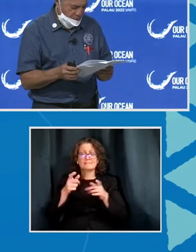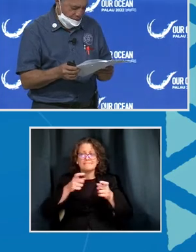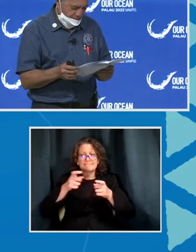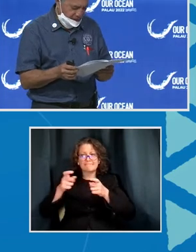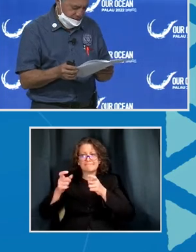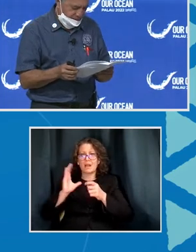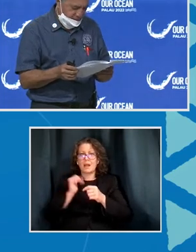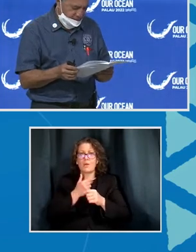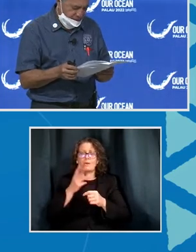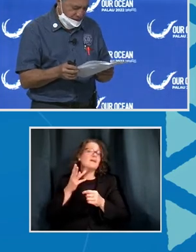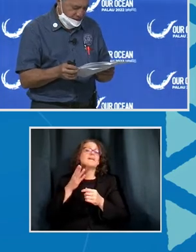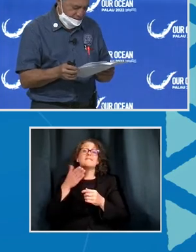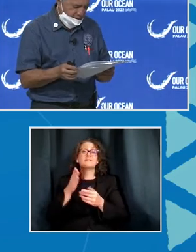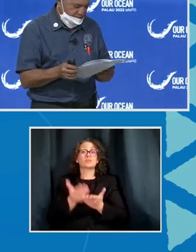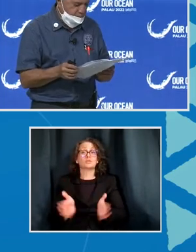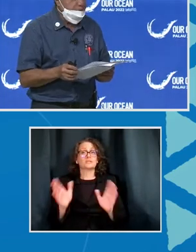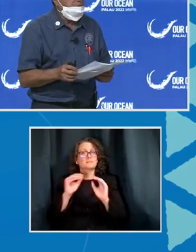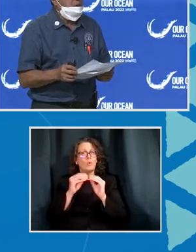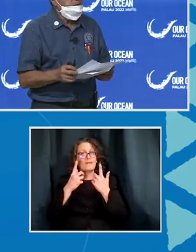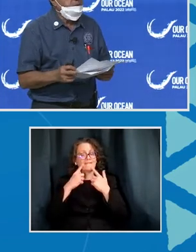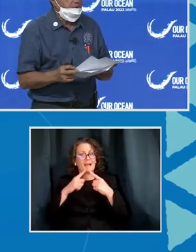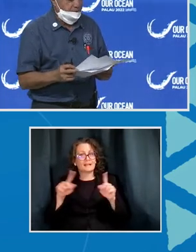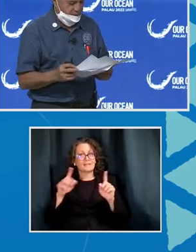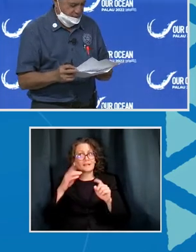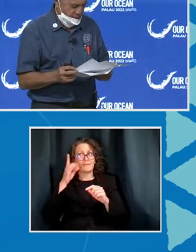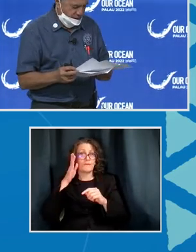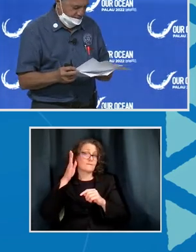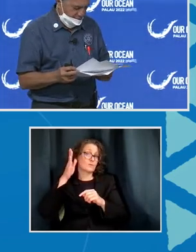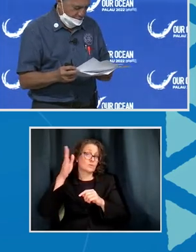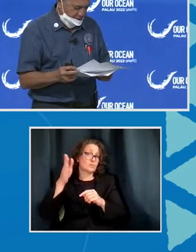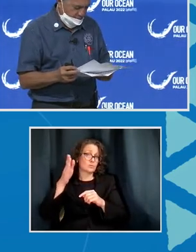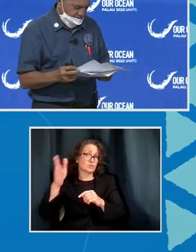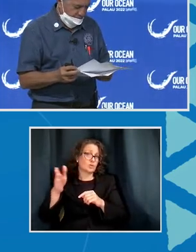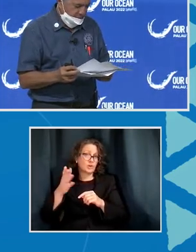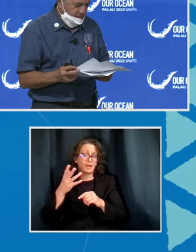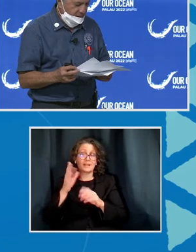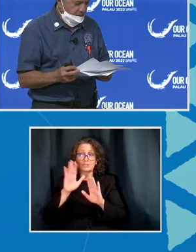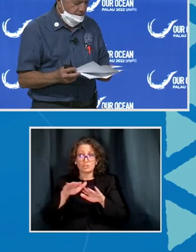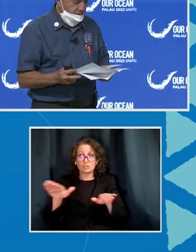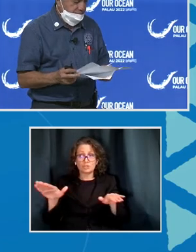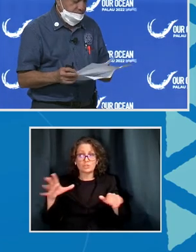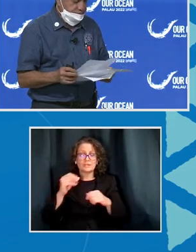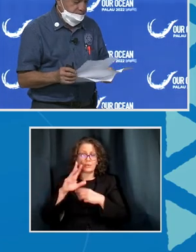fisheries more effectively for the future of our children and for the world.